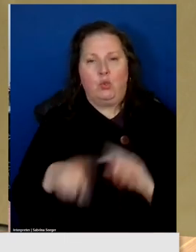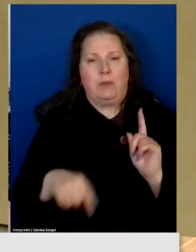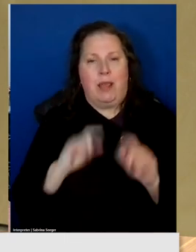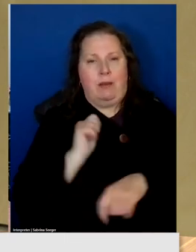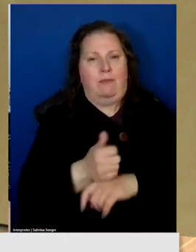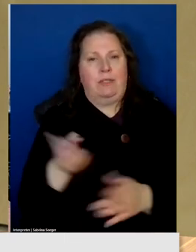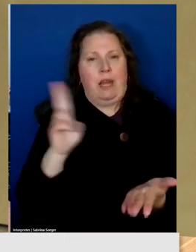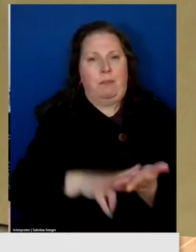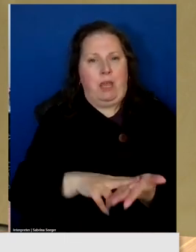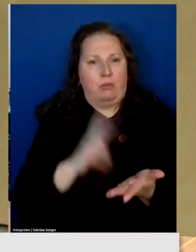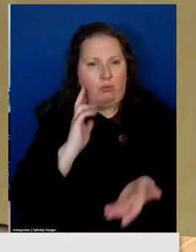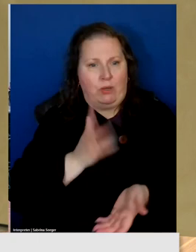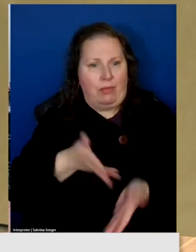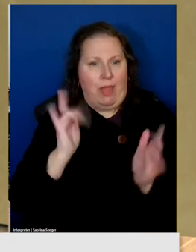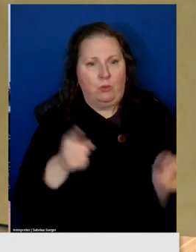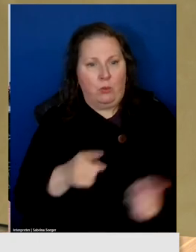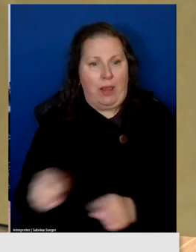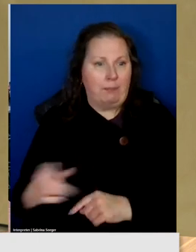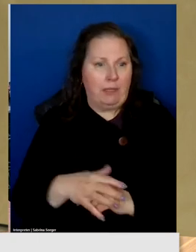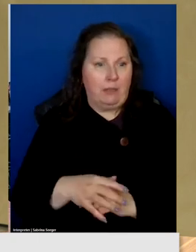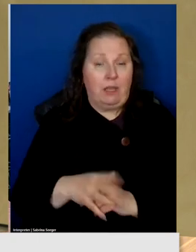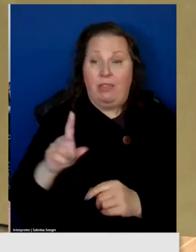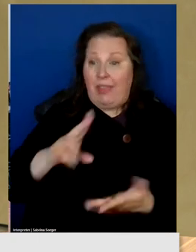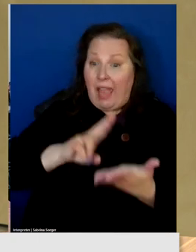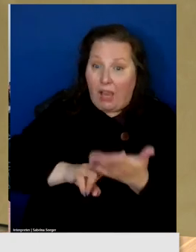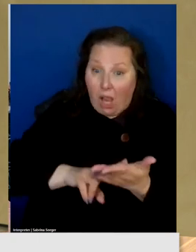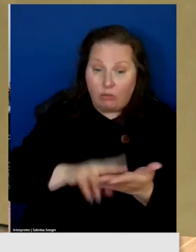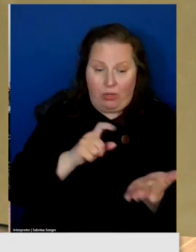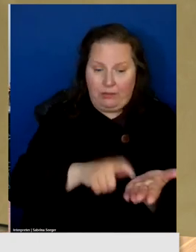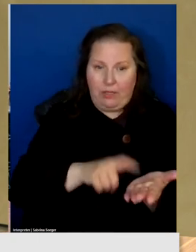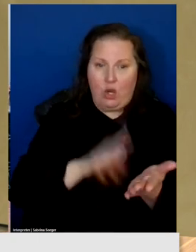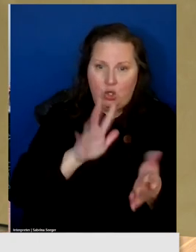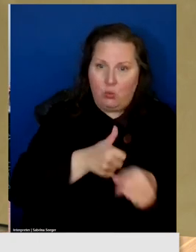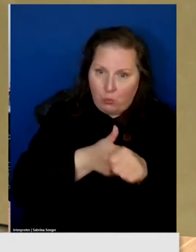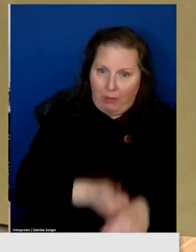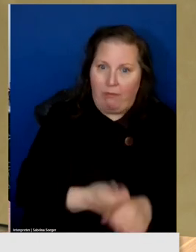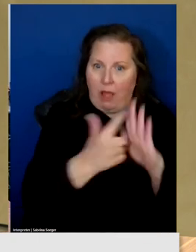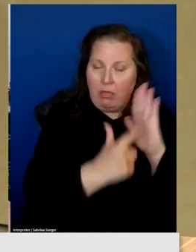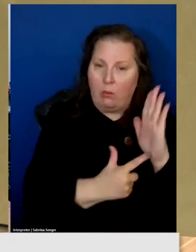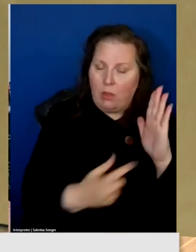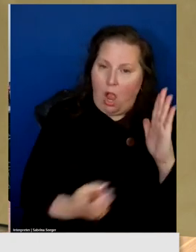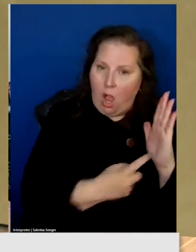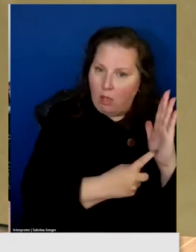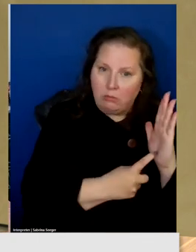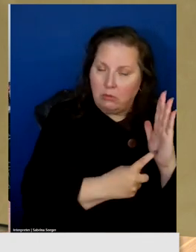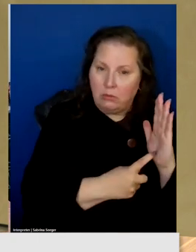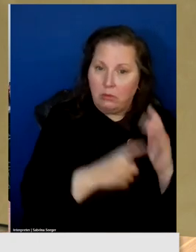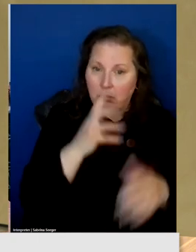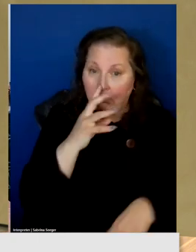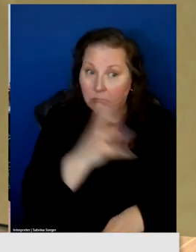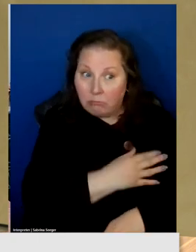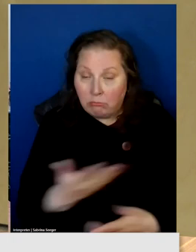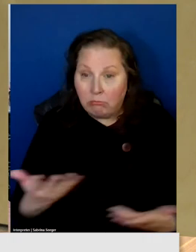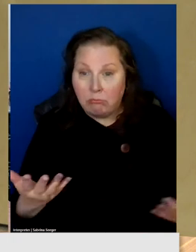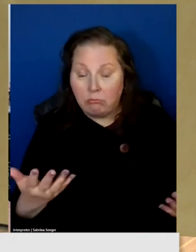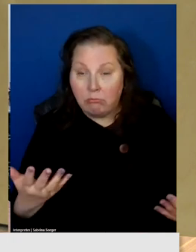contract that allows that. The contract says you will adhere to statute. And are you just overlooking that?